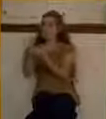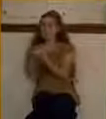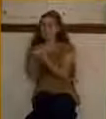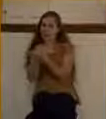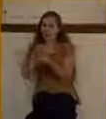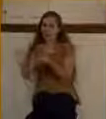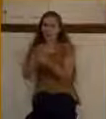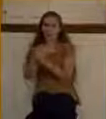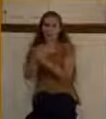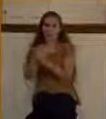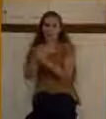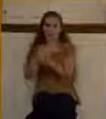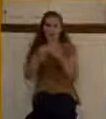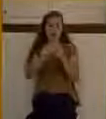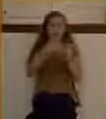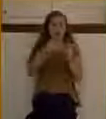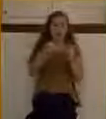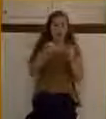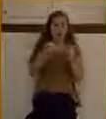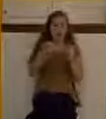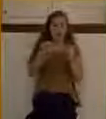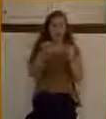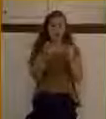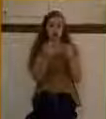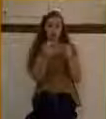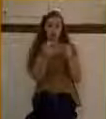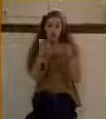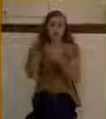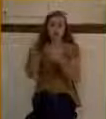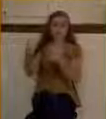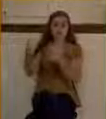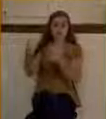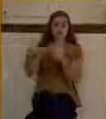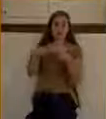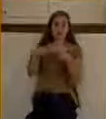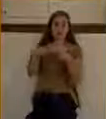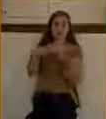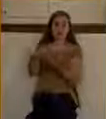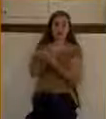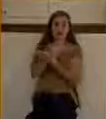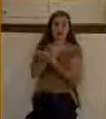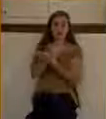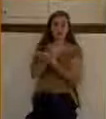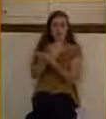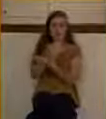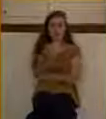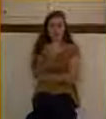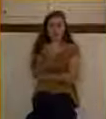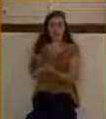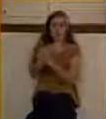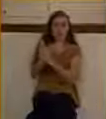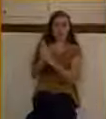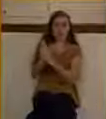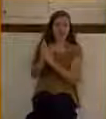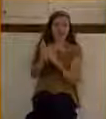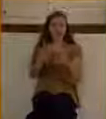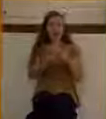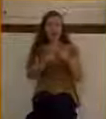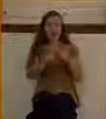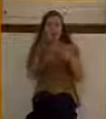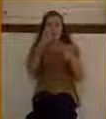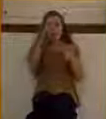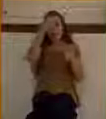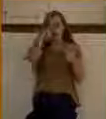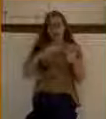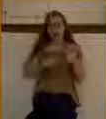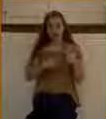asked. But here's Jesus, and he asked this question. And again, I think this is a purposeful contrast here